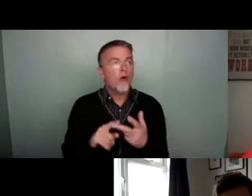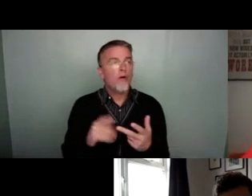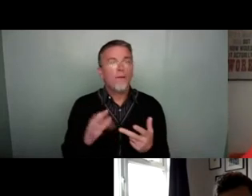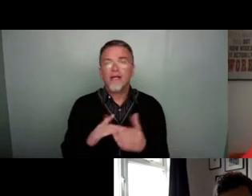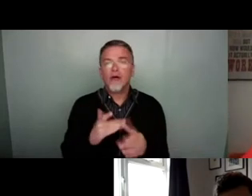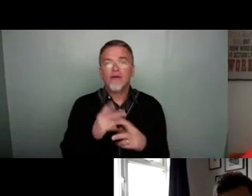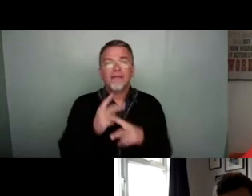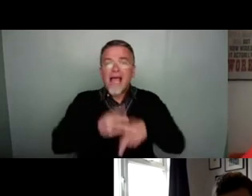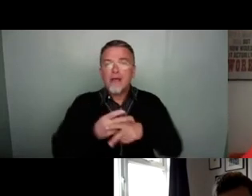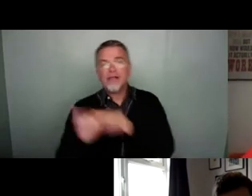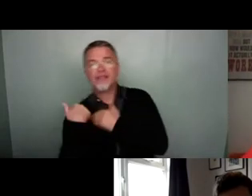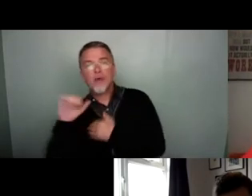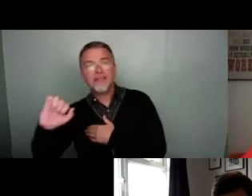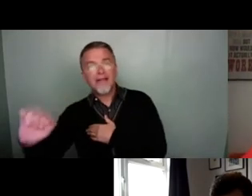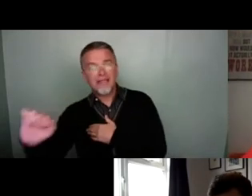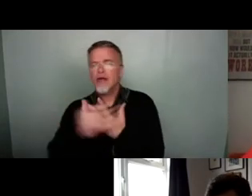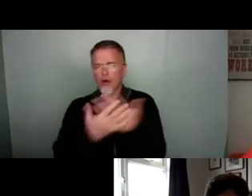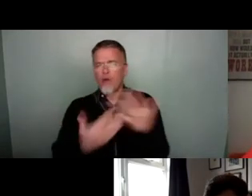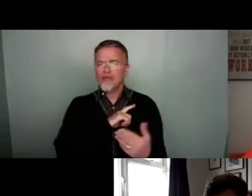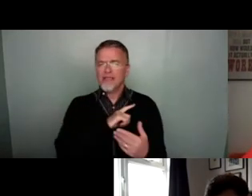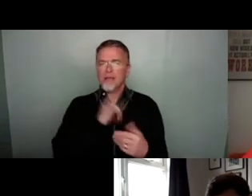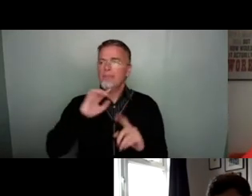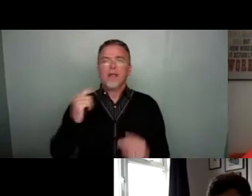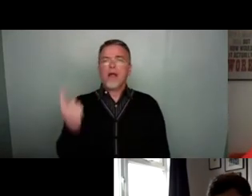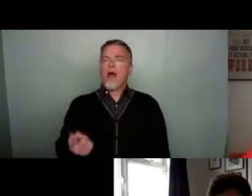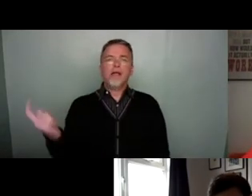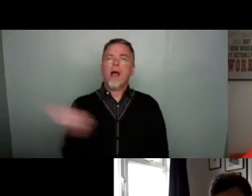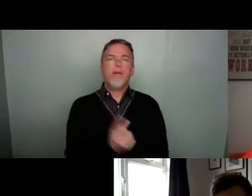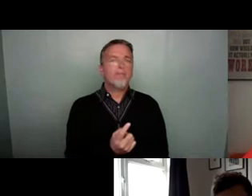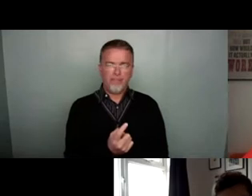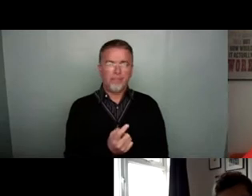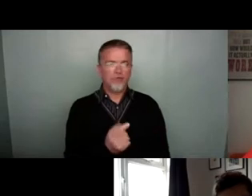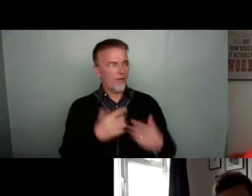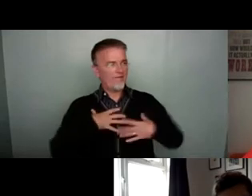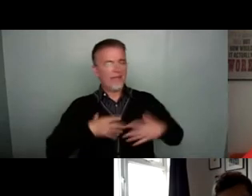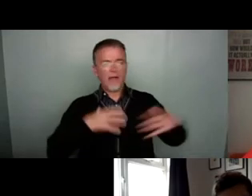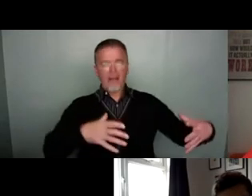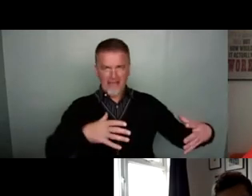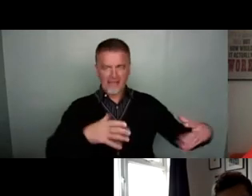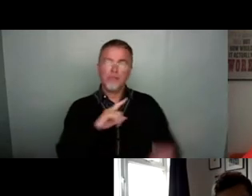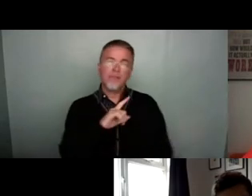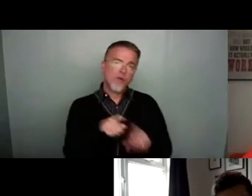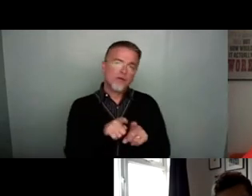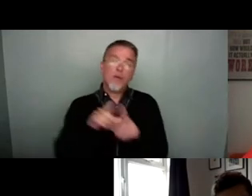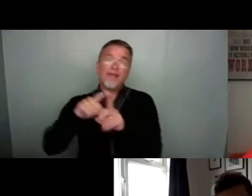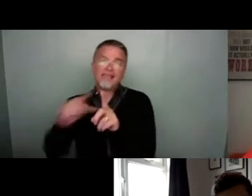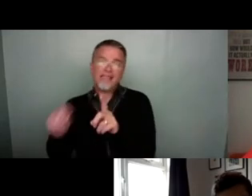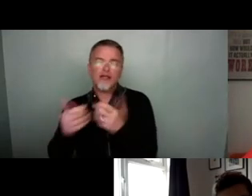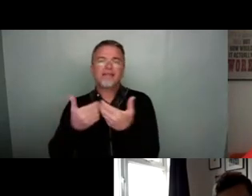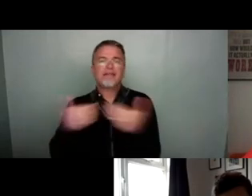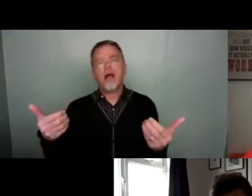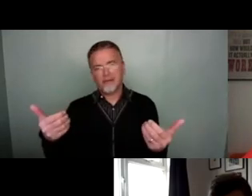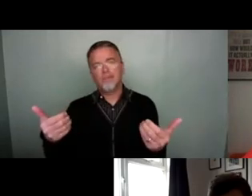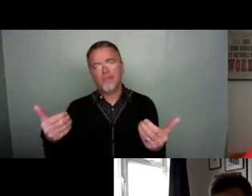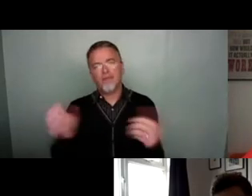caring responsibilities. There's loads of reasons why people can't come to physical spaces, but also the digital divide. We know